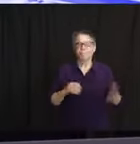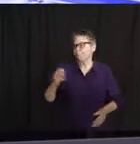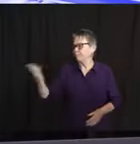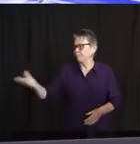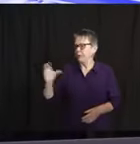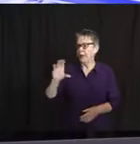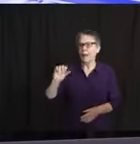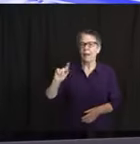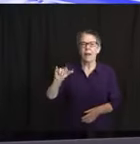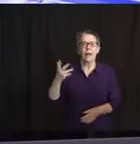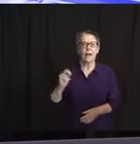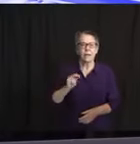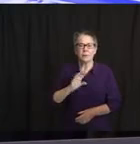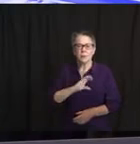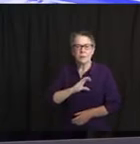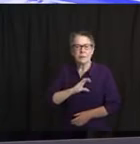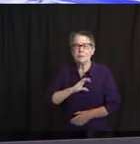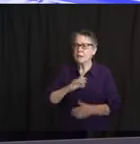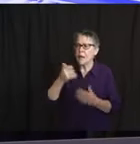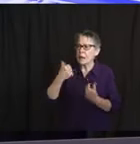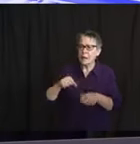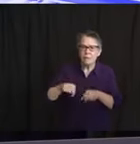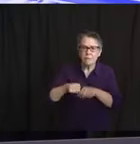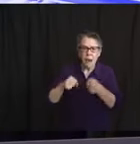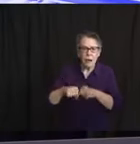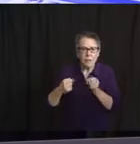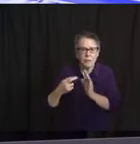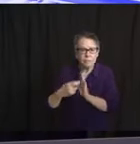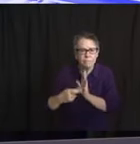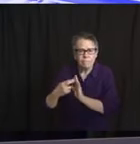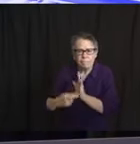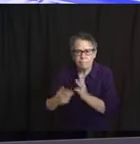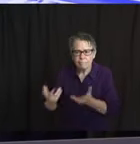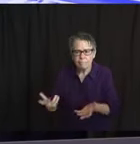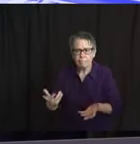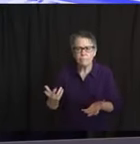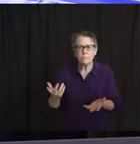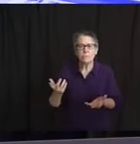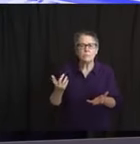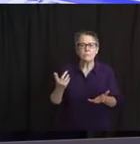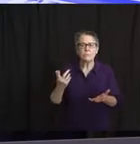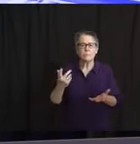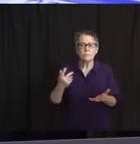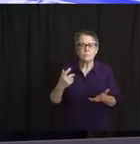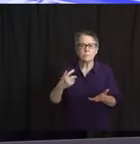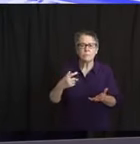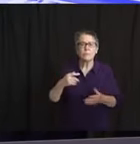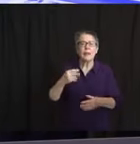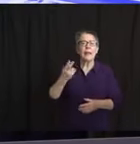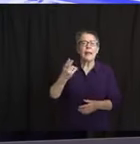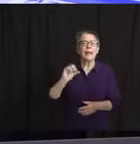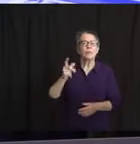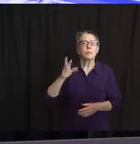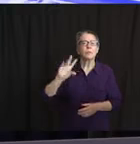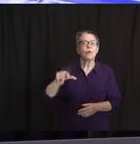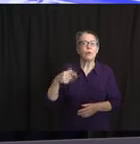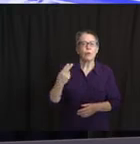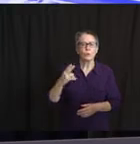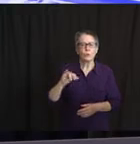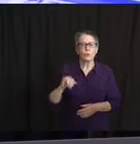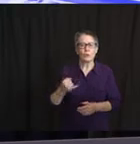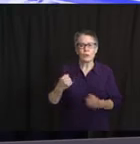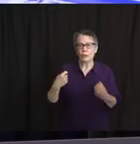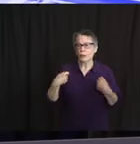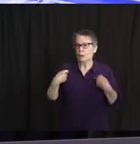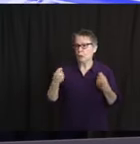to overnight compliance, a gym owner in Hillsborough was cited for the second day in a row for having a nonessential business